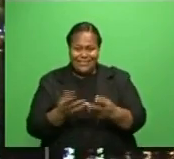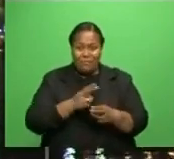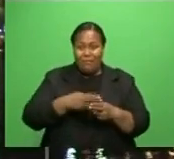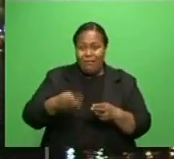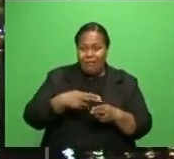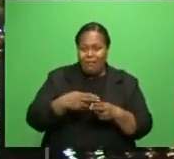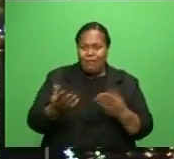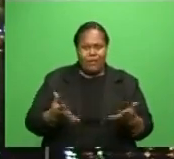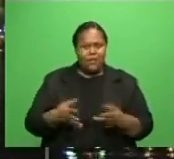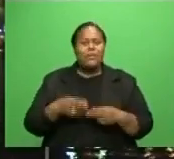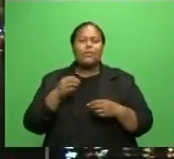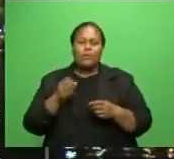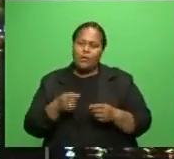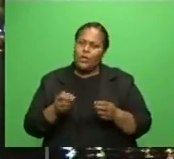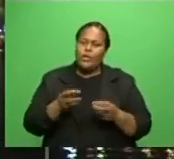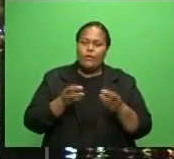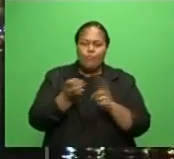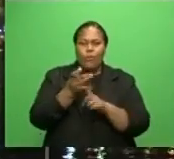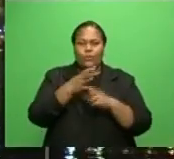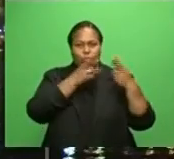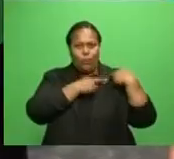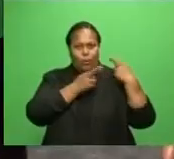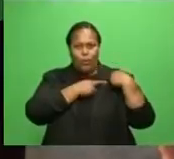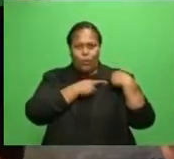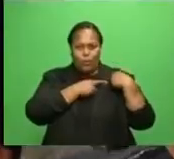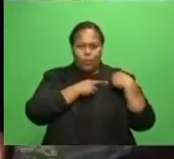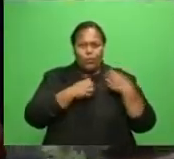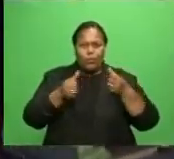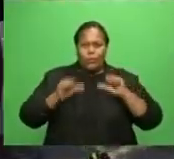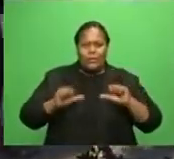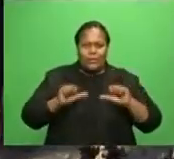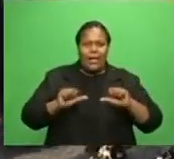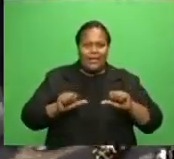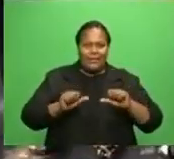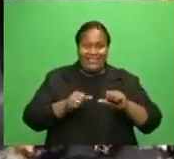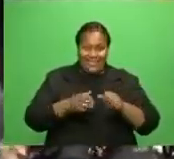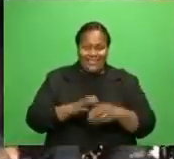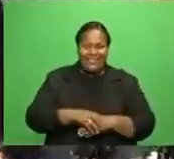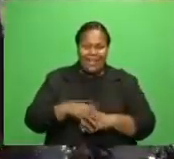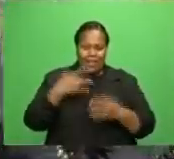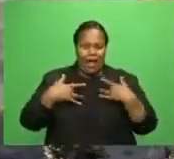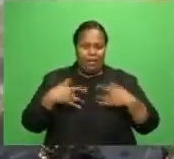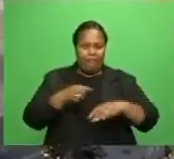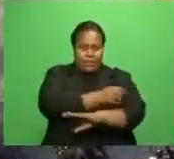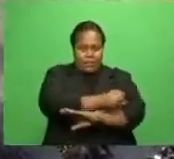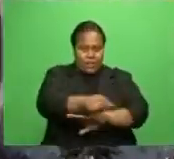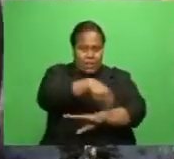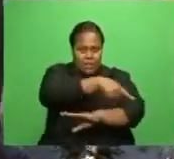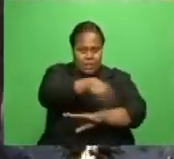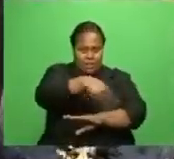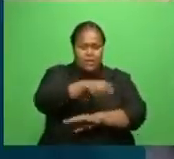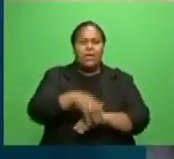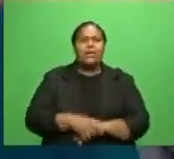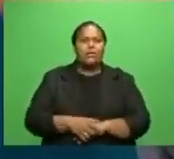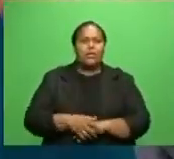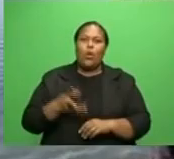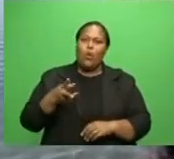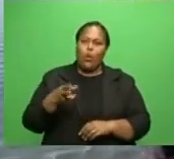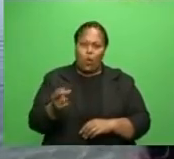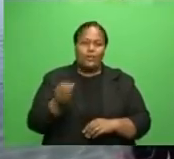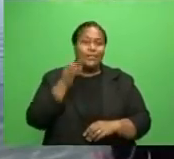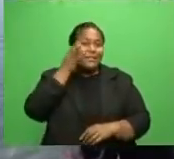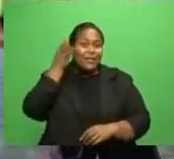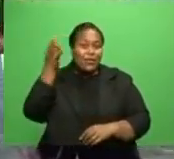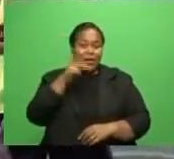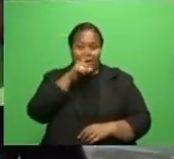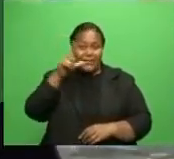to conserve and protect marine life. Launching the seagrass nursery in Maui Bay, Singatoka yesterday, Minister for Waterways